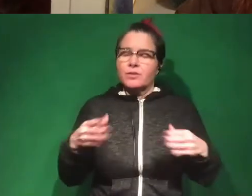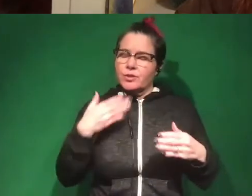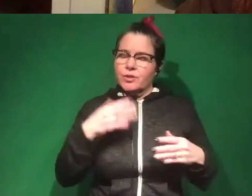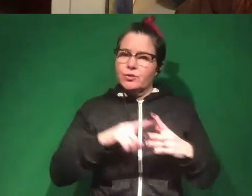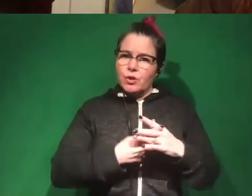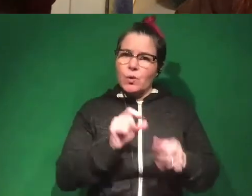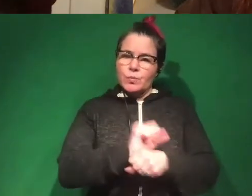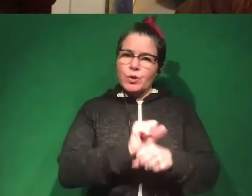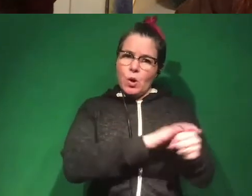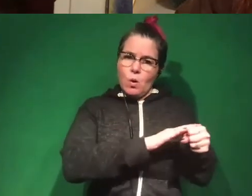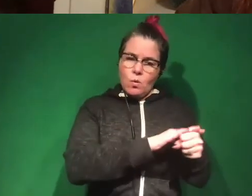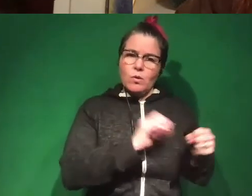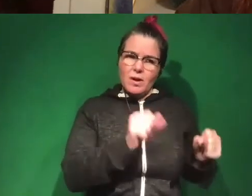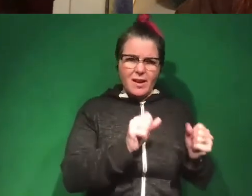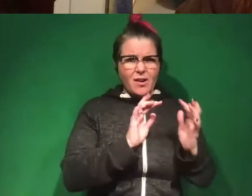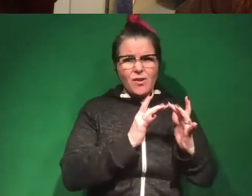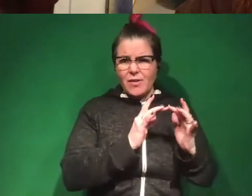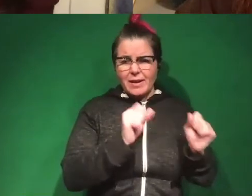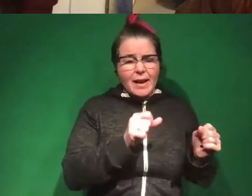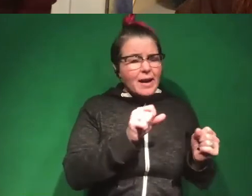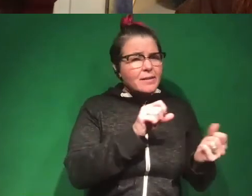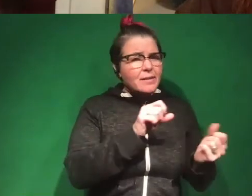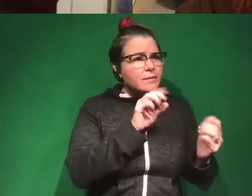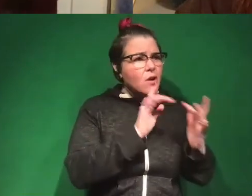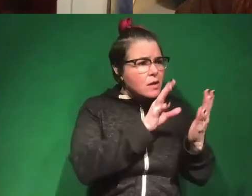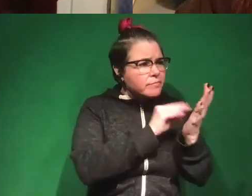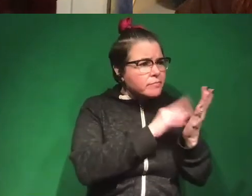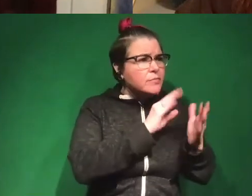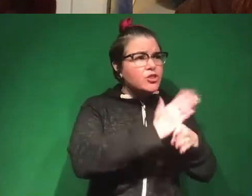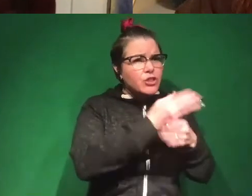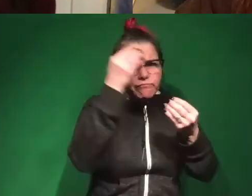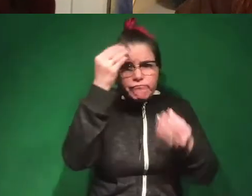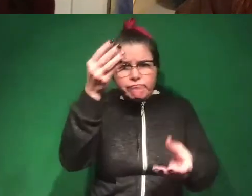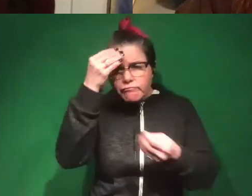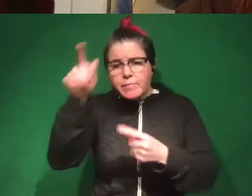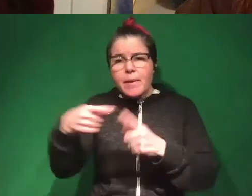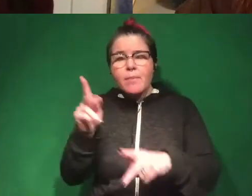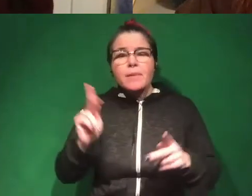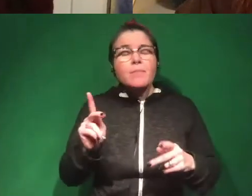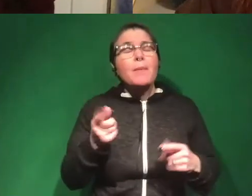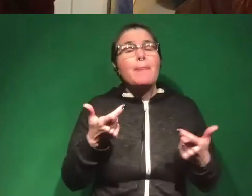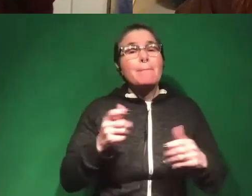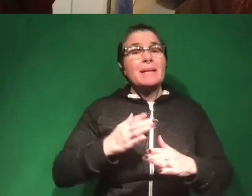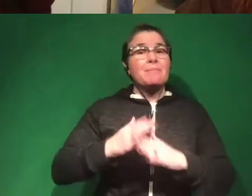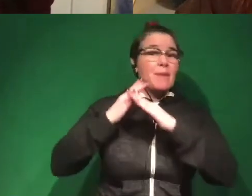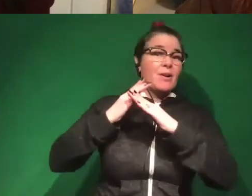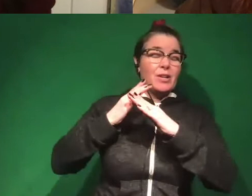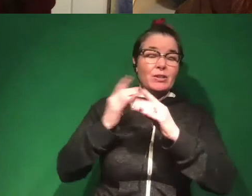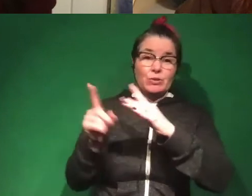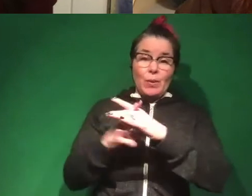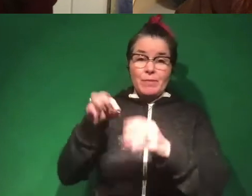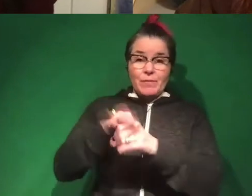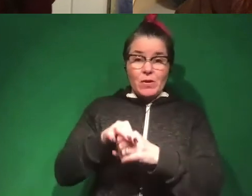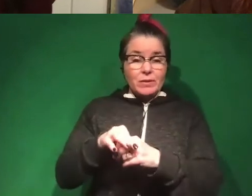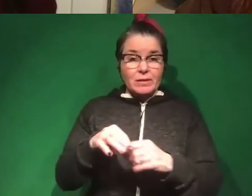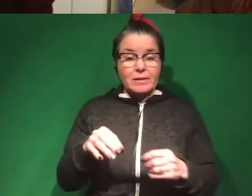working. And you can absolutely do that virtually by getting informed, sharing the news about politics. One of the biggest barriers to people turning out to vote is